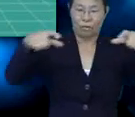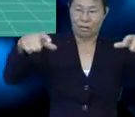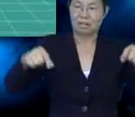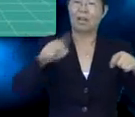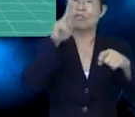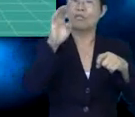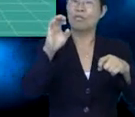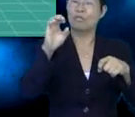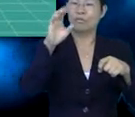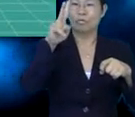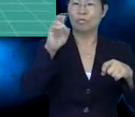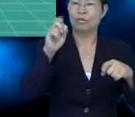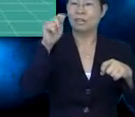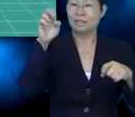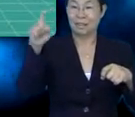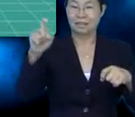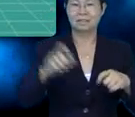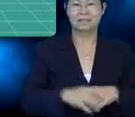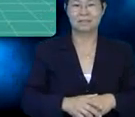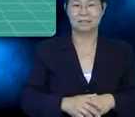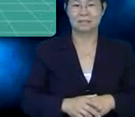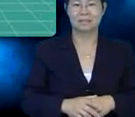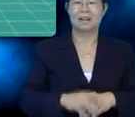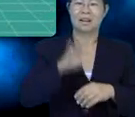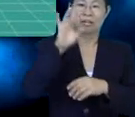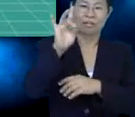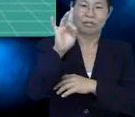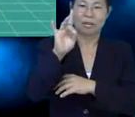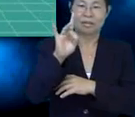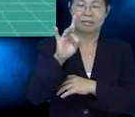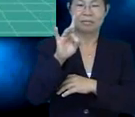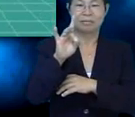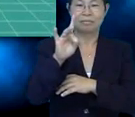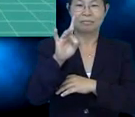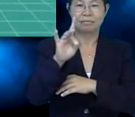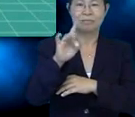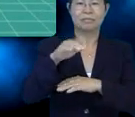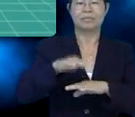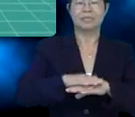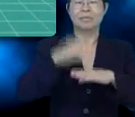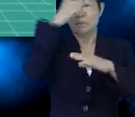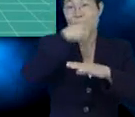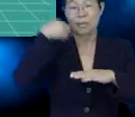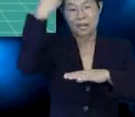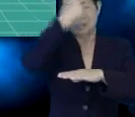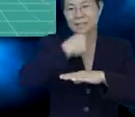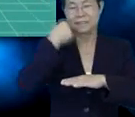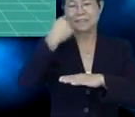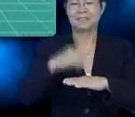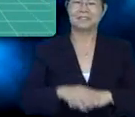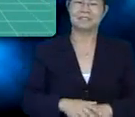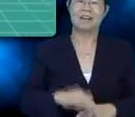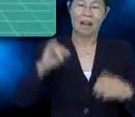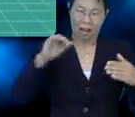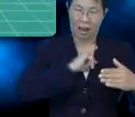is my vertex. Erm, I've eight vertices. This is